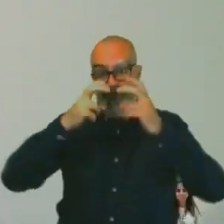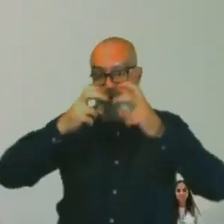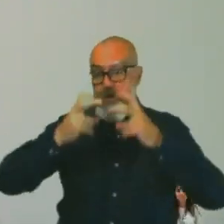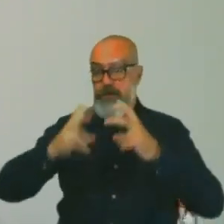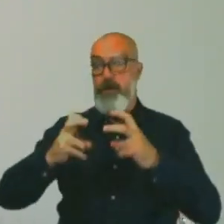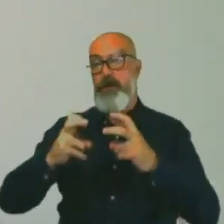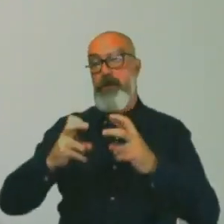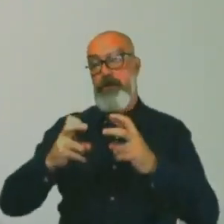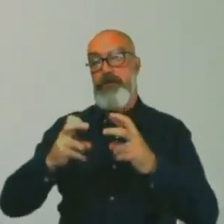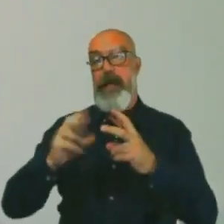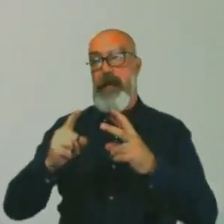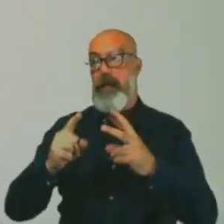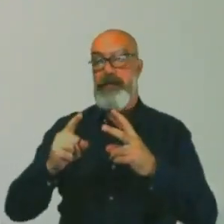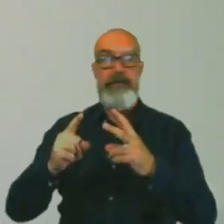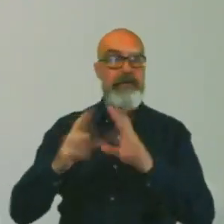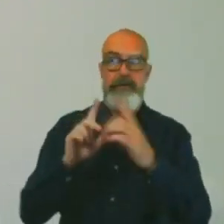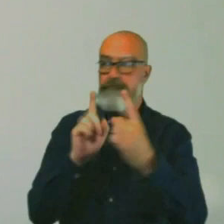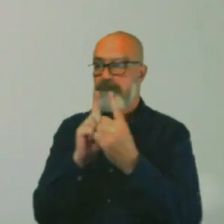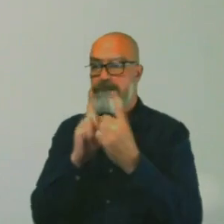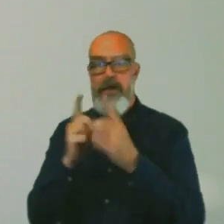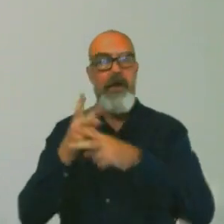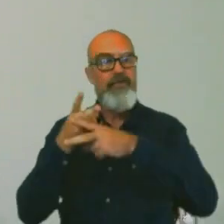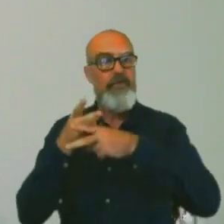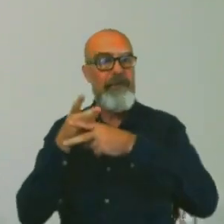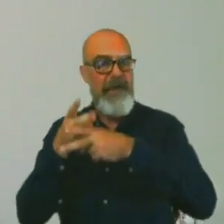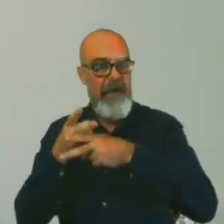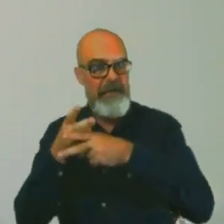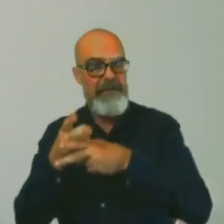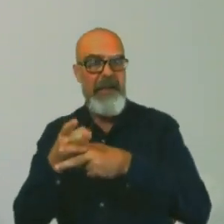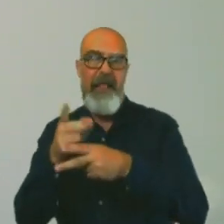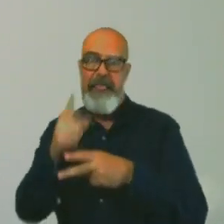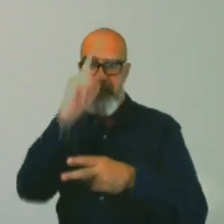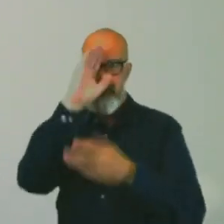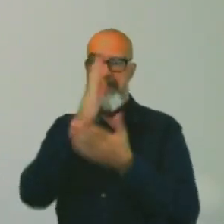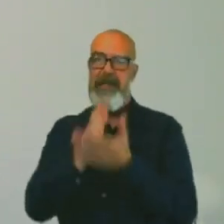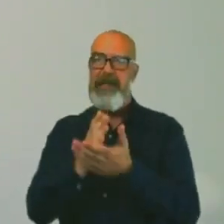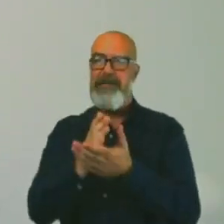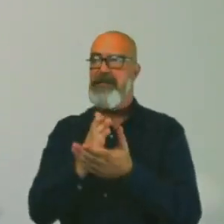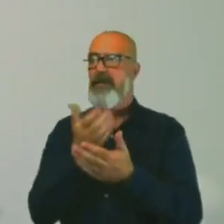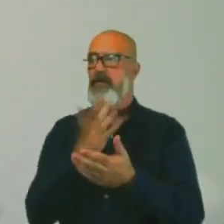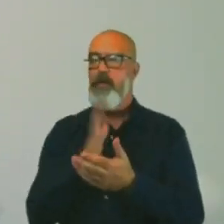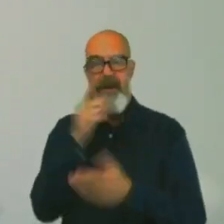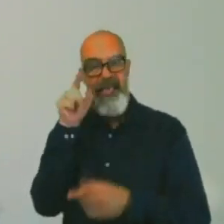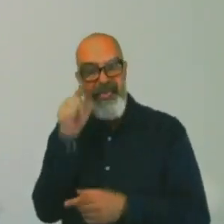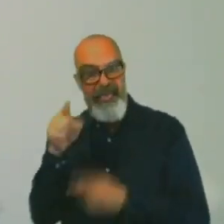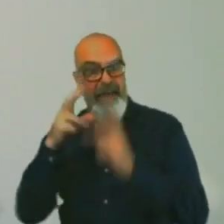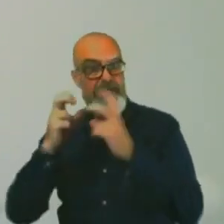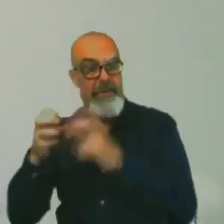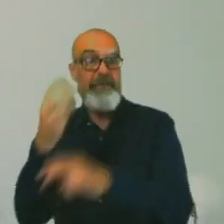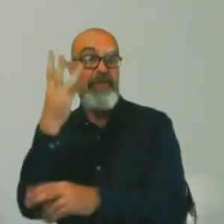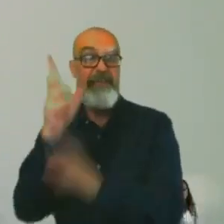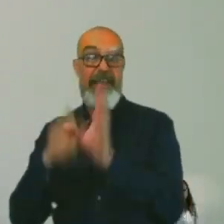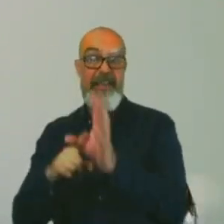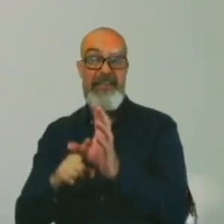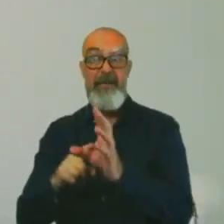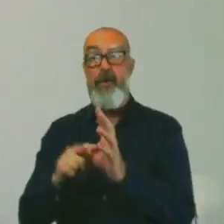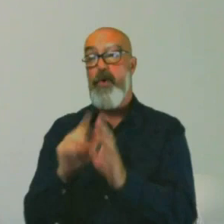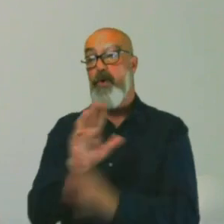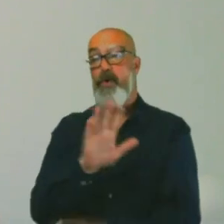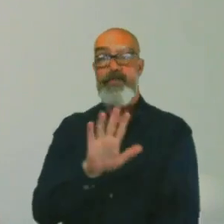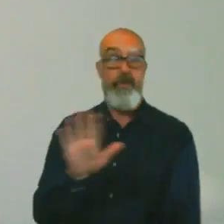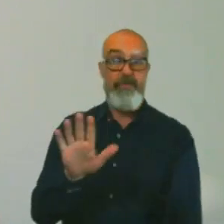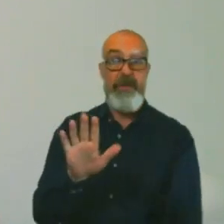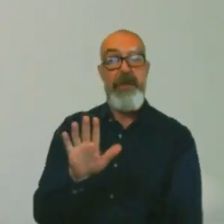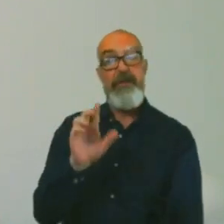supervisors, and then decide whether you want to do that research for three years or not. So it's a pretty straightforward way